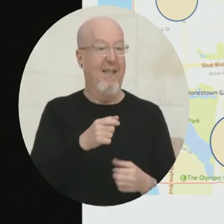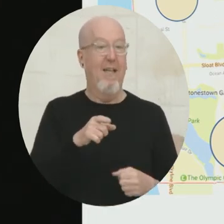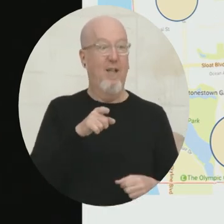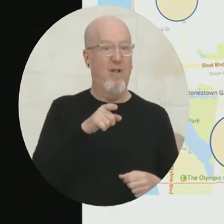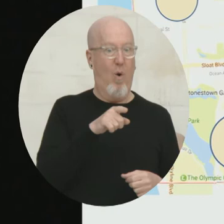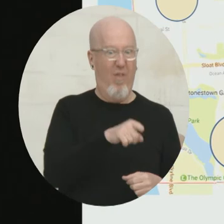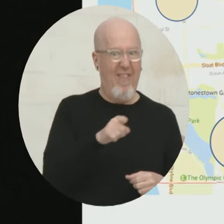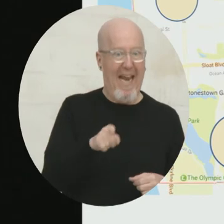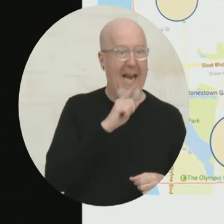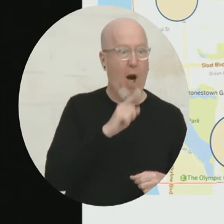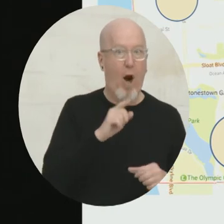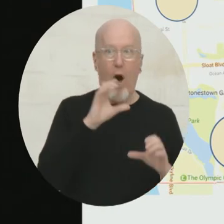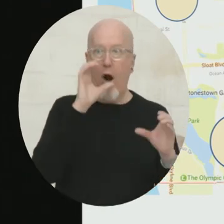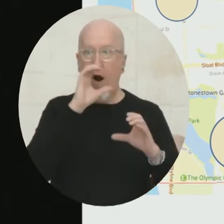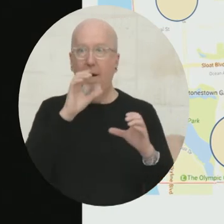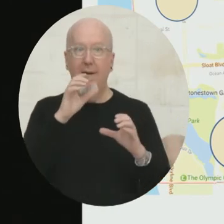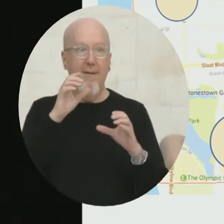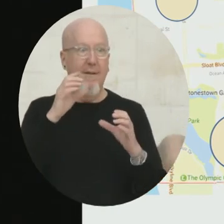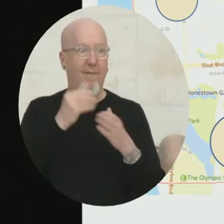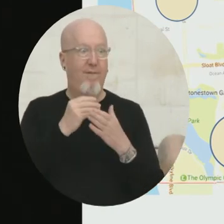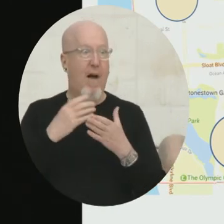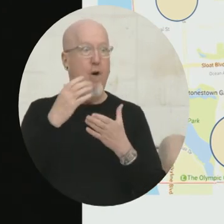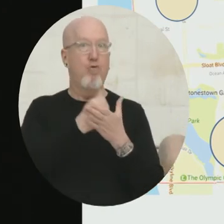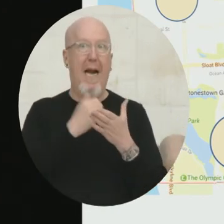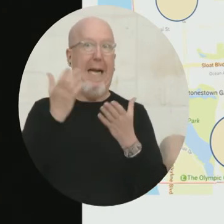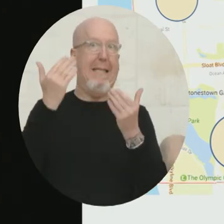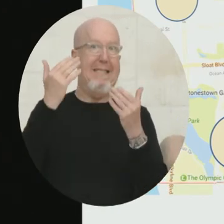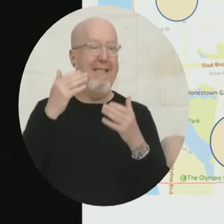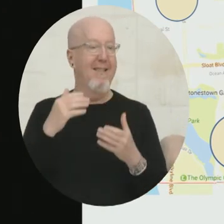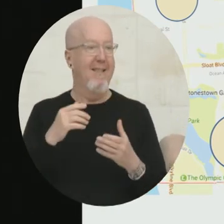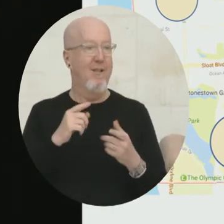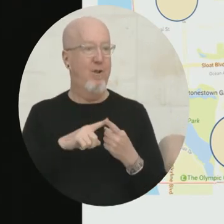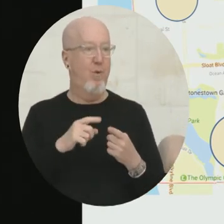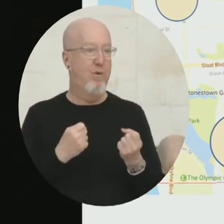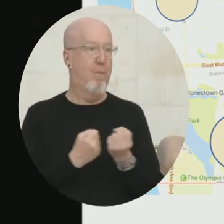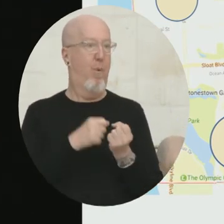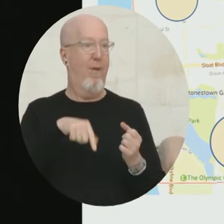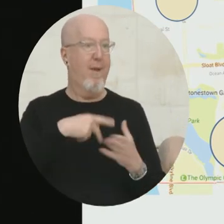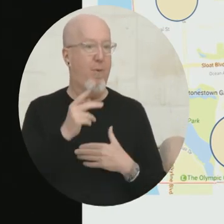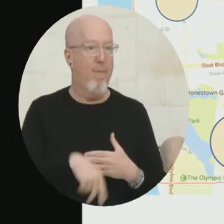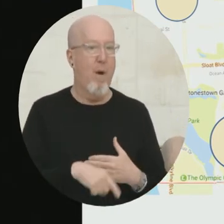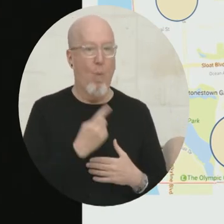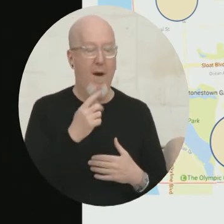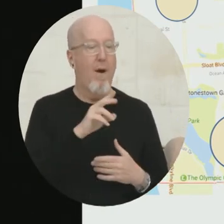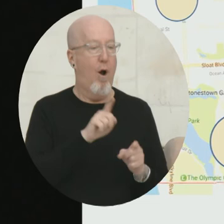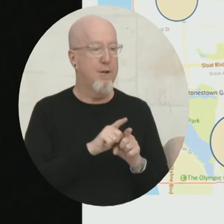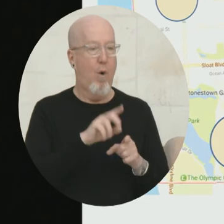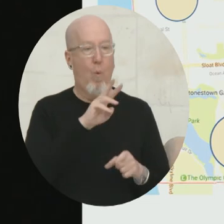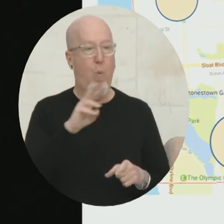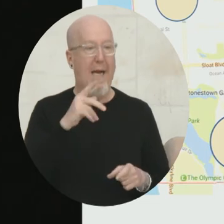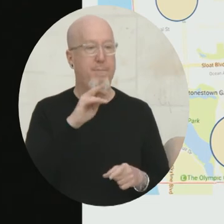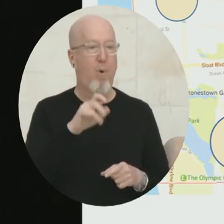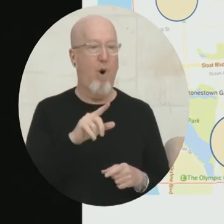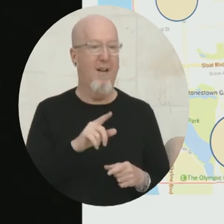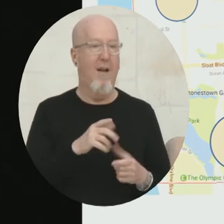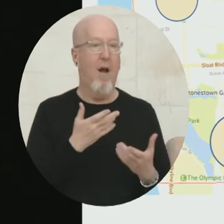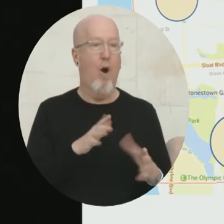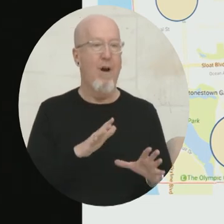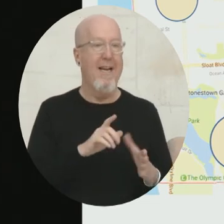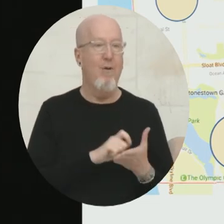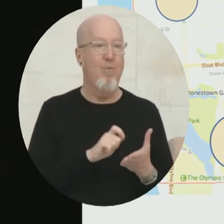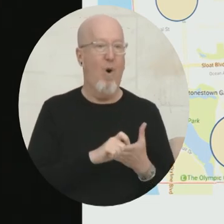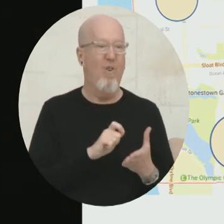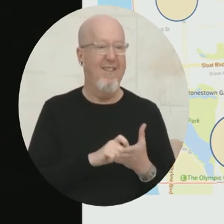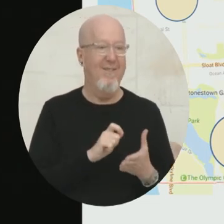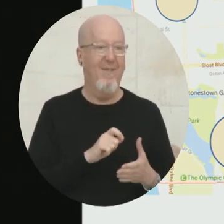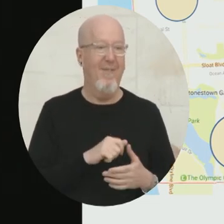fundraising to launch this program in their own community. And one of those is going to be the West Portal community, which has already practically written their plan. They haven't even got a